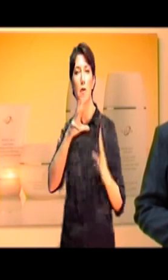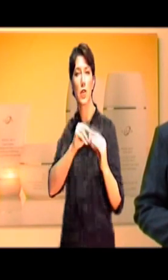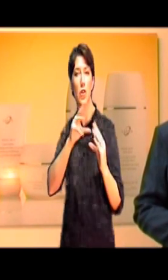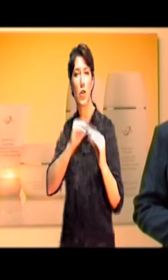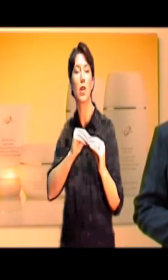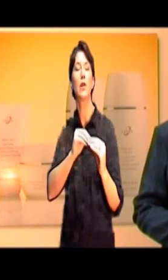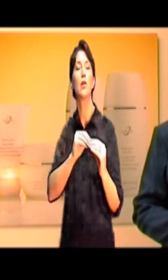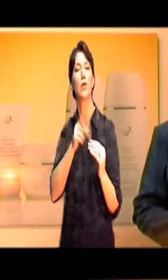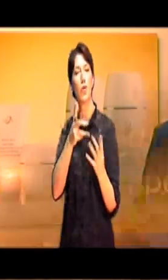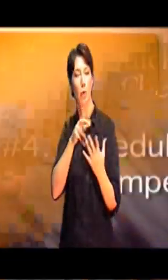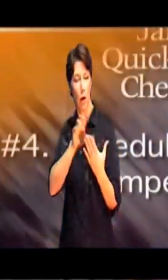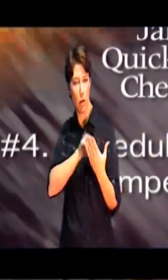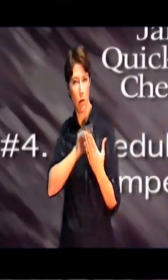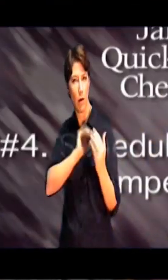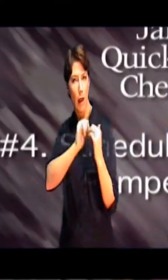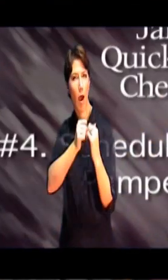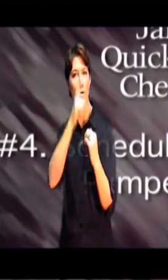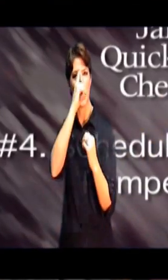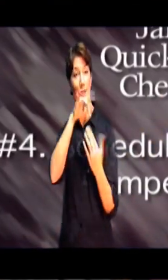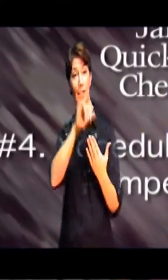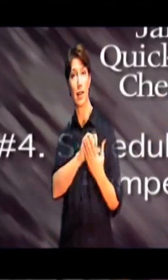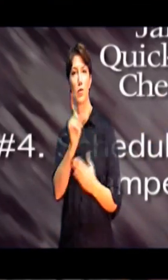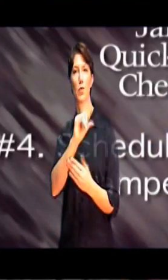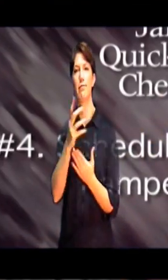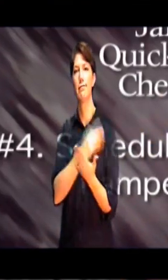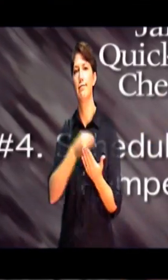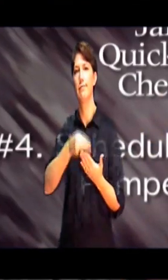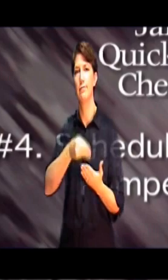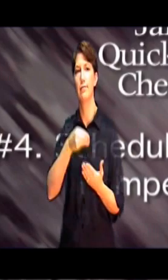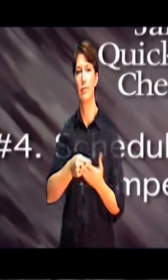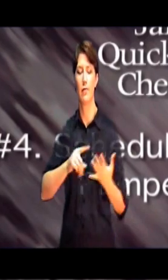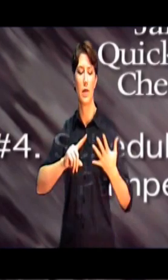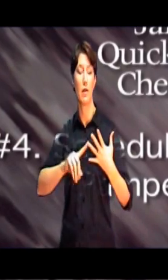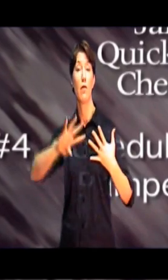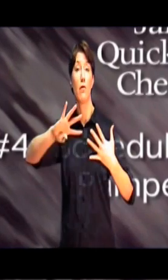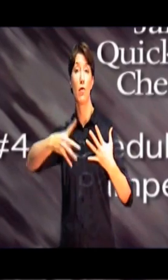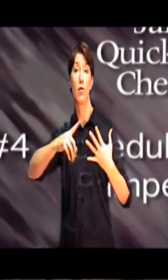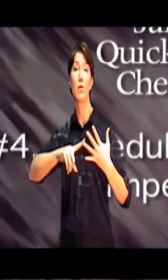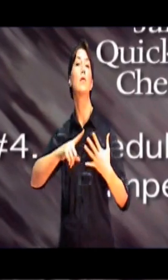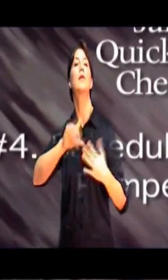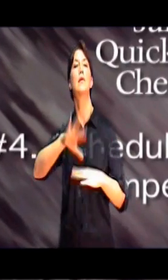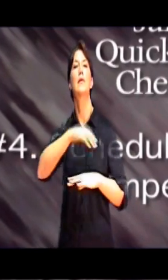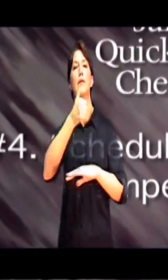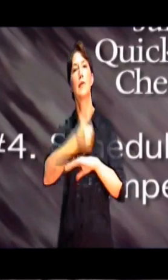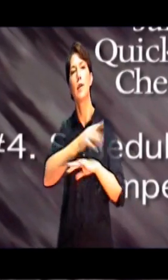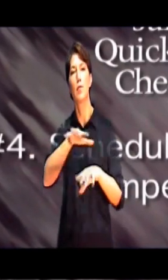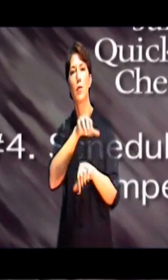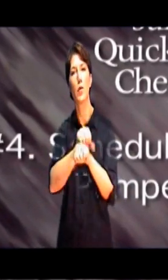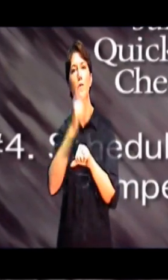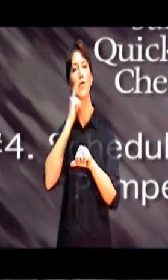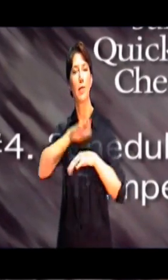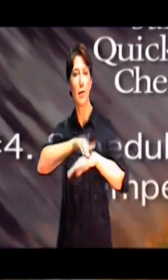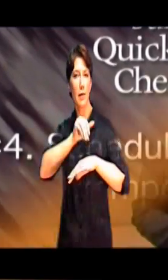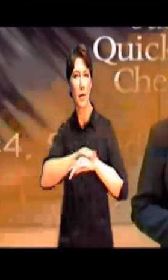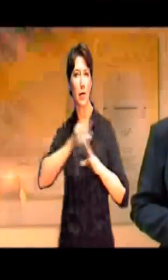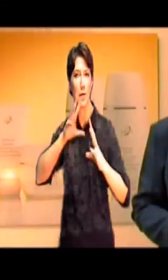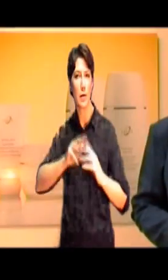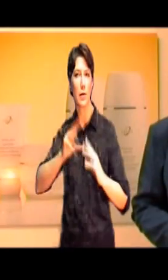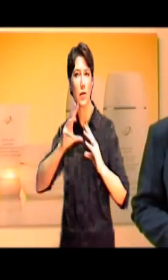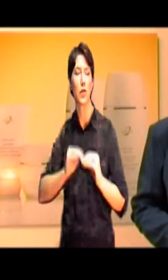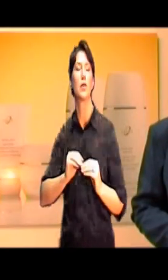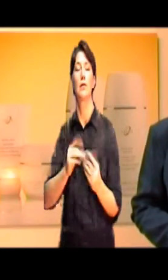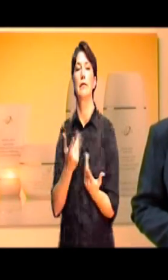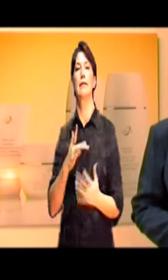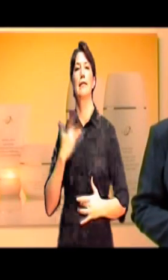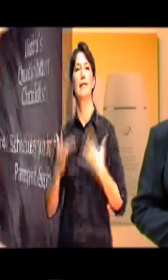sessions is where you make your money. Fourth, schedule your first pamper session. This is when it'll get exciting. This is when you'll